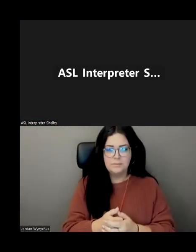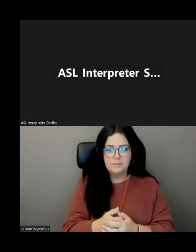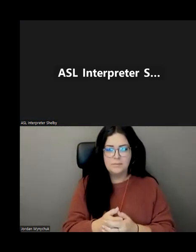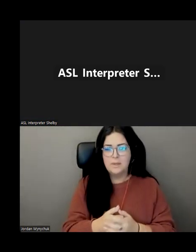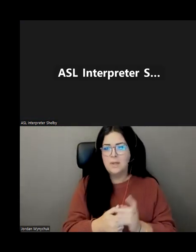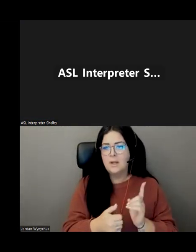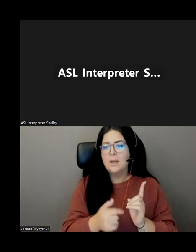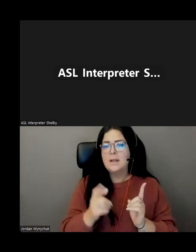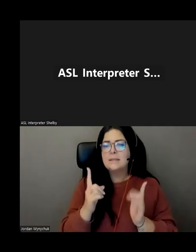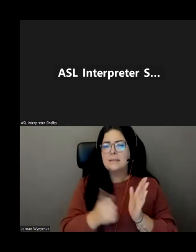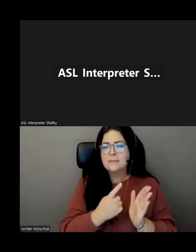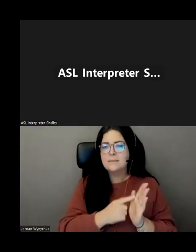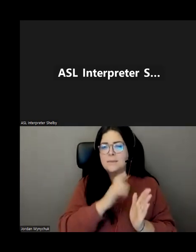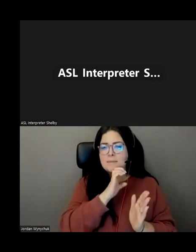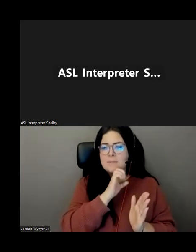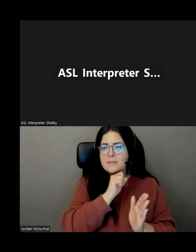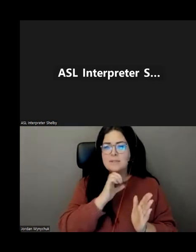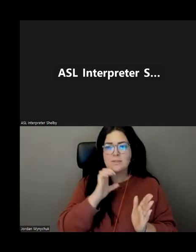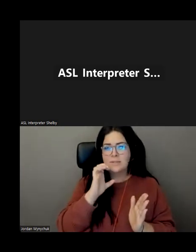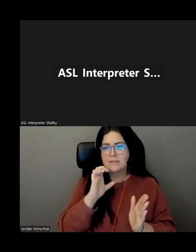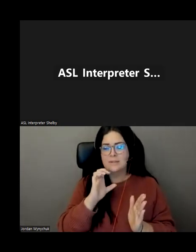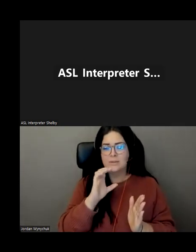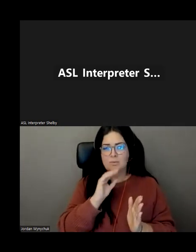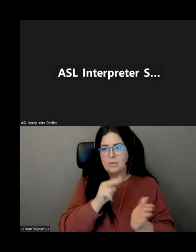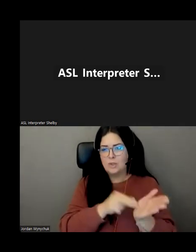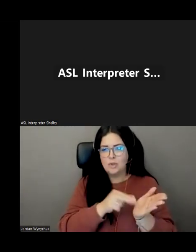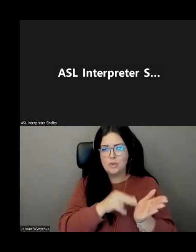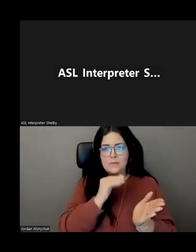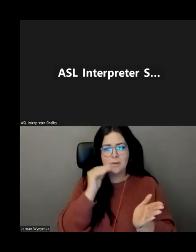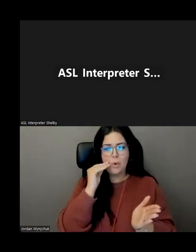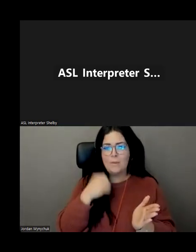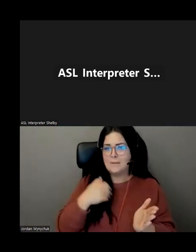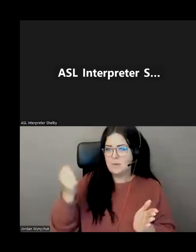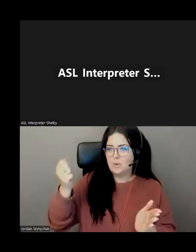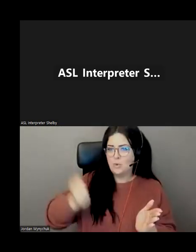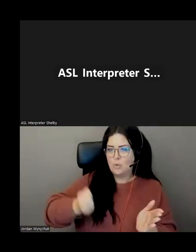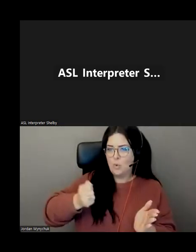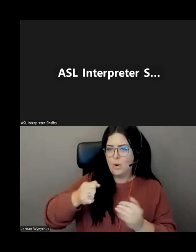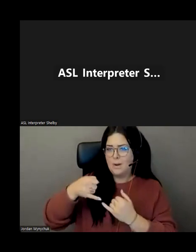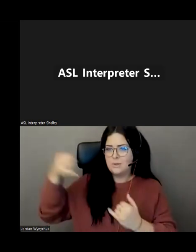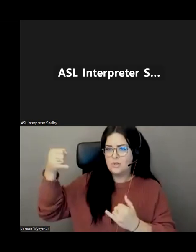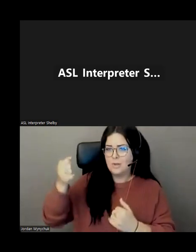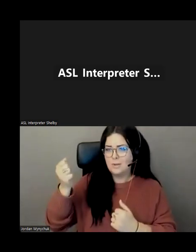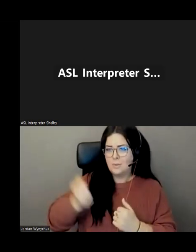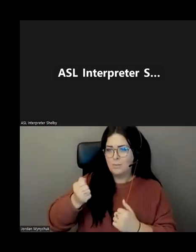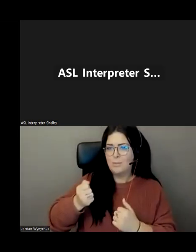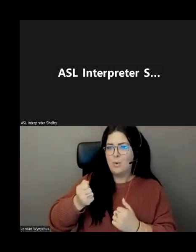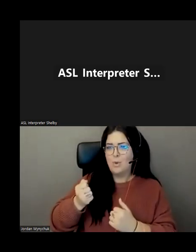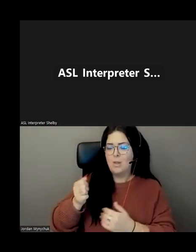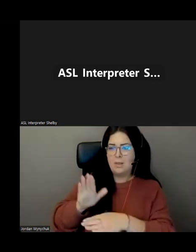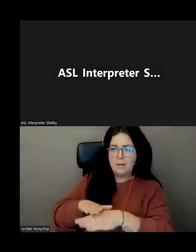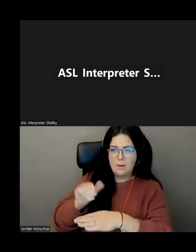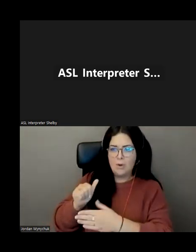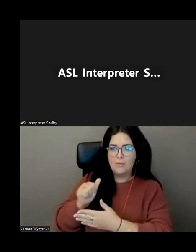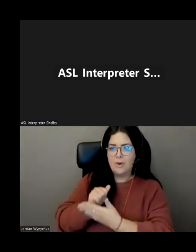uh has some some type of system and you can't reach it or in fact you may be unconscious you might not be even